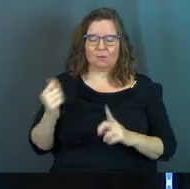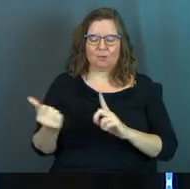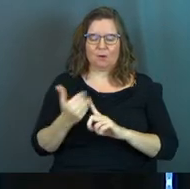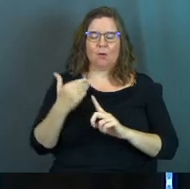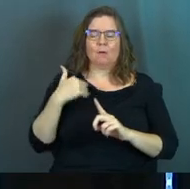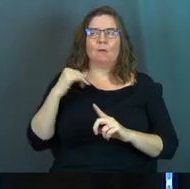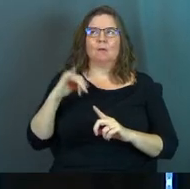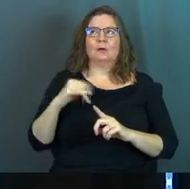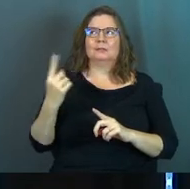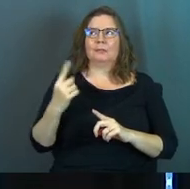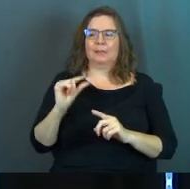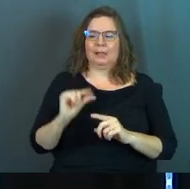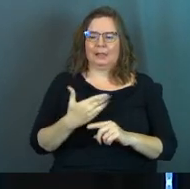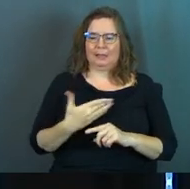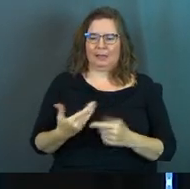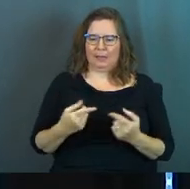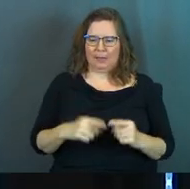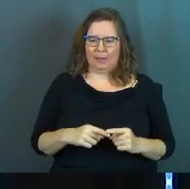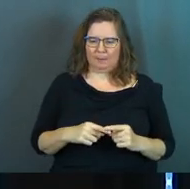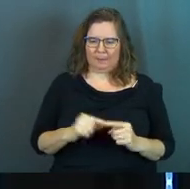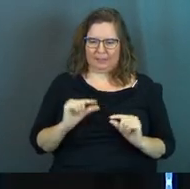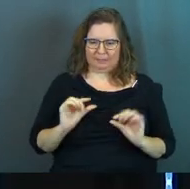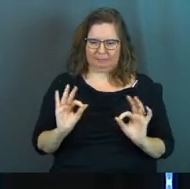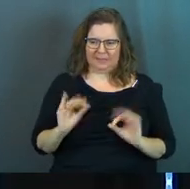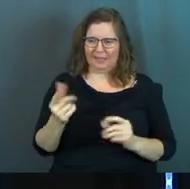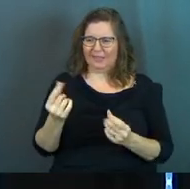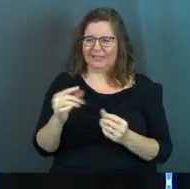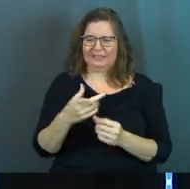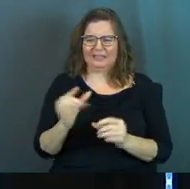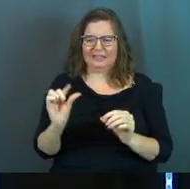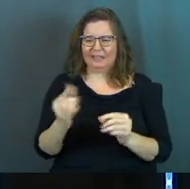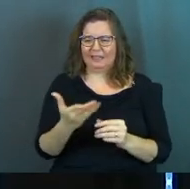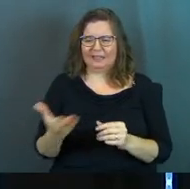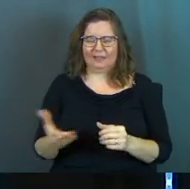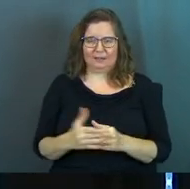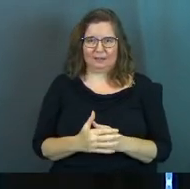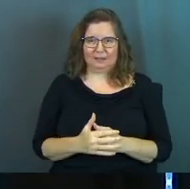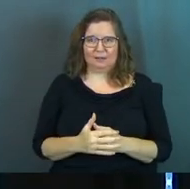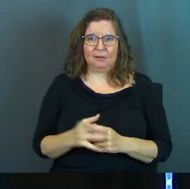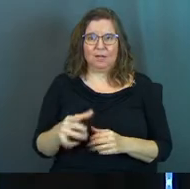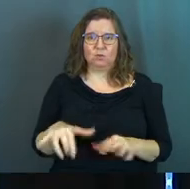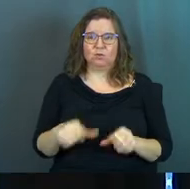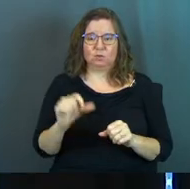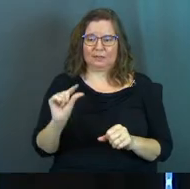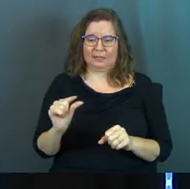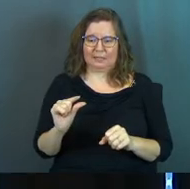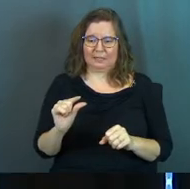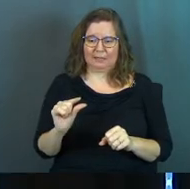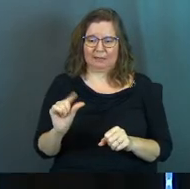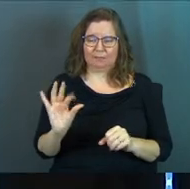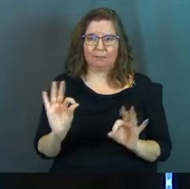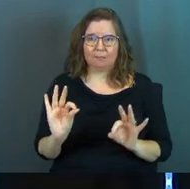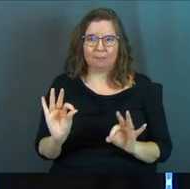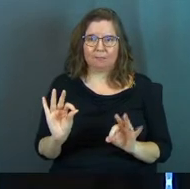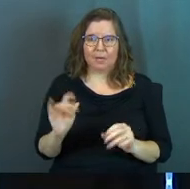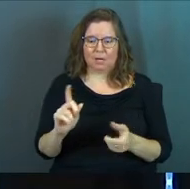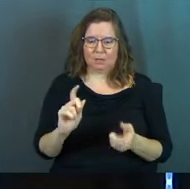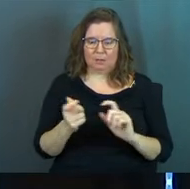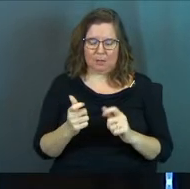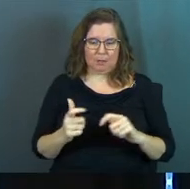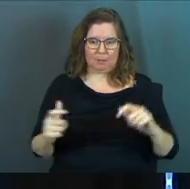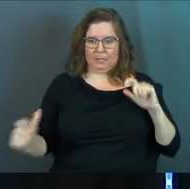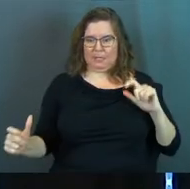and said sometimes a little thing happens and that's all they did. They just did this little thing and you took this little misdemeanor and you